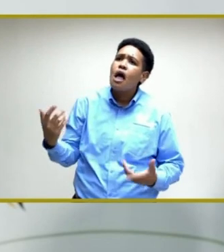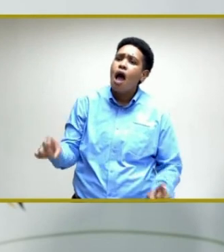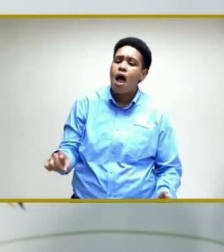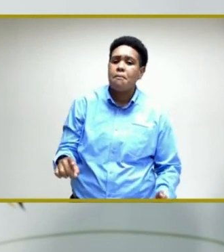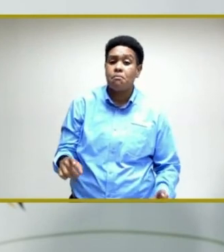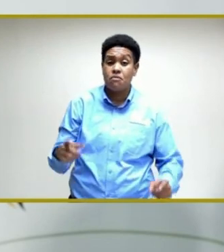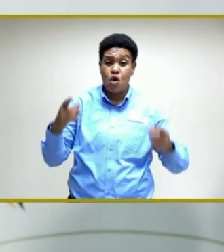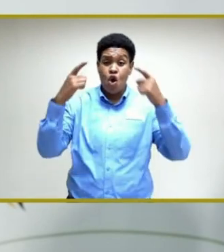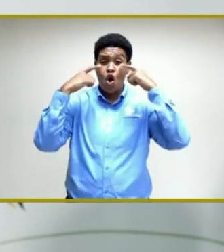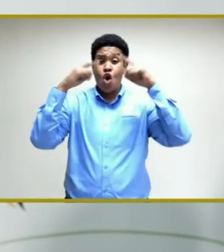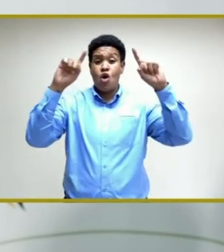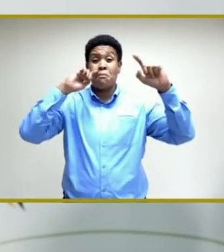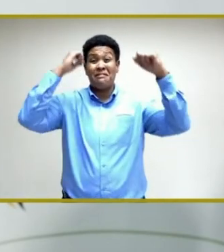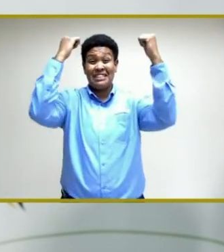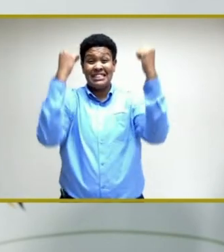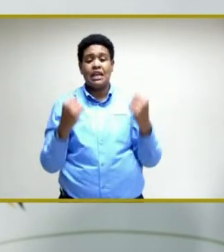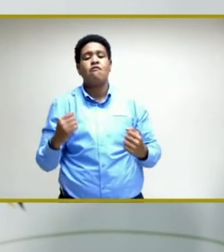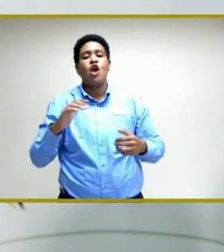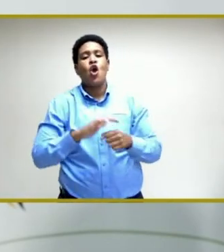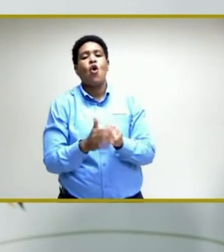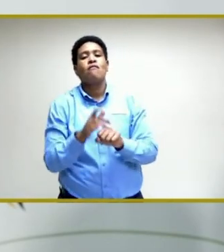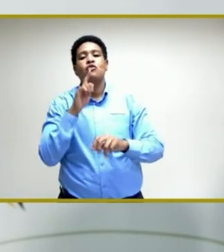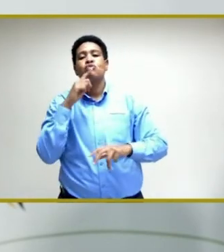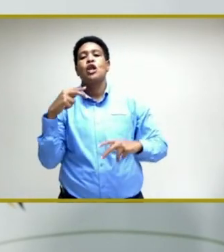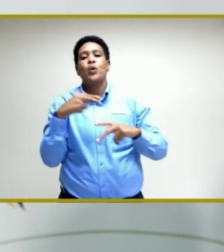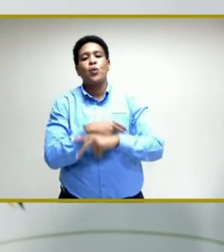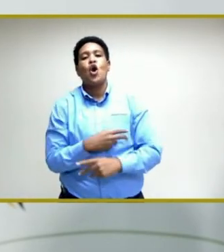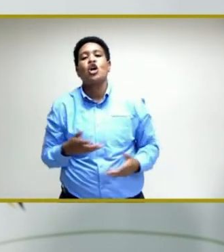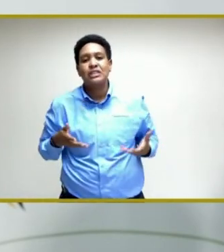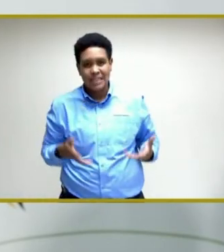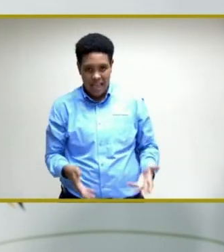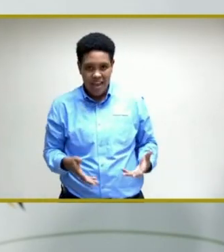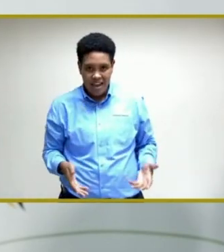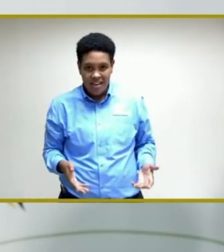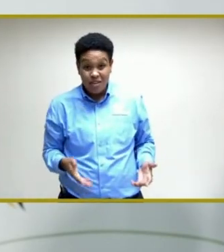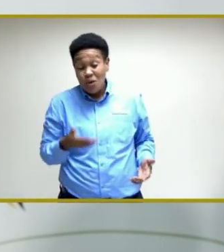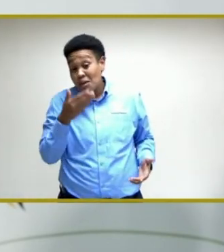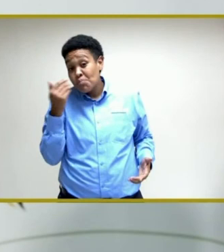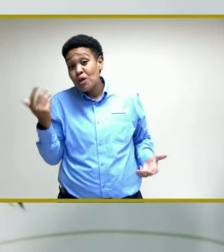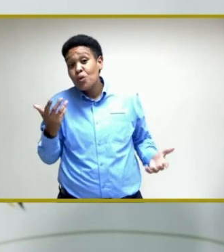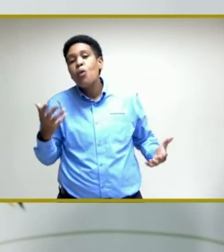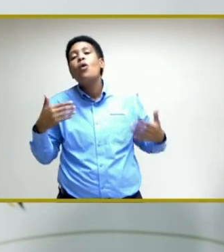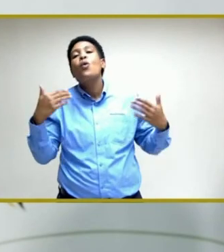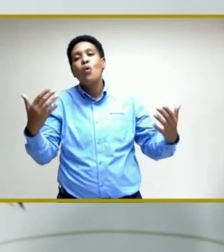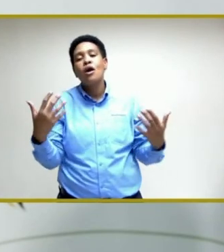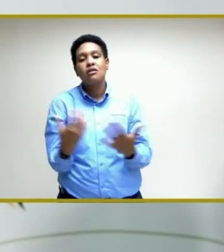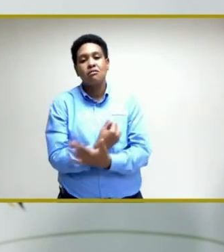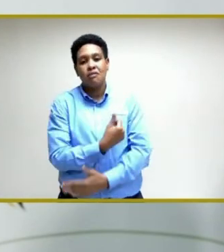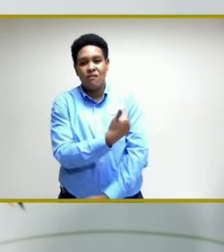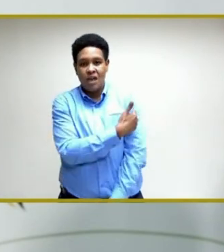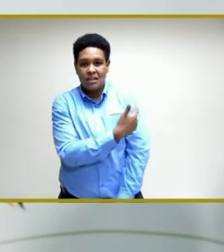of severe COVID is worse here, so it is better to take the vaccine.